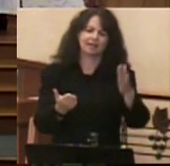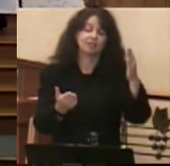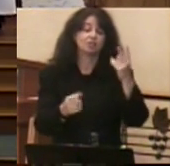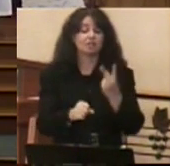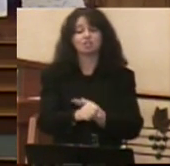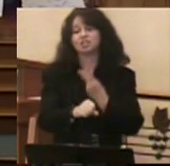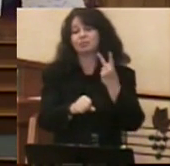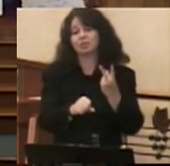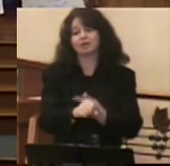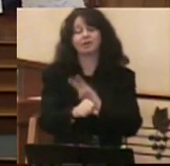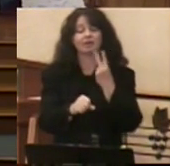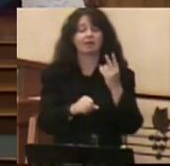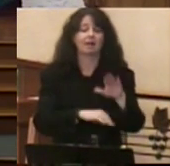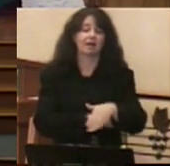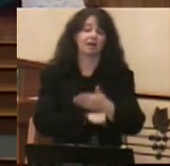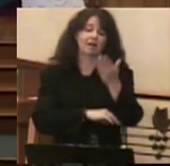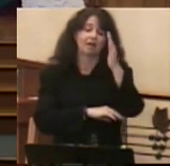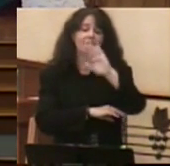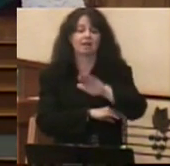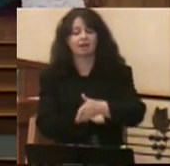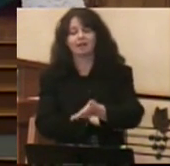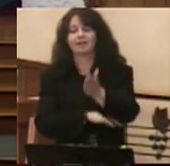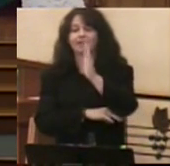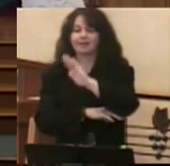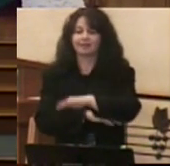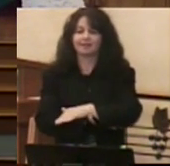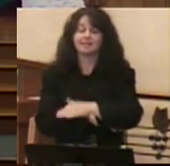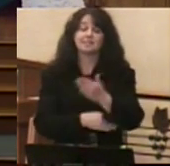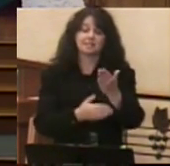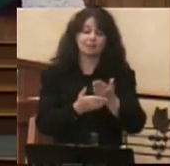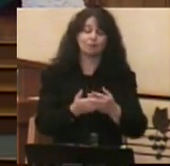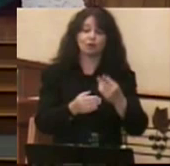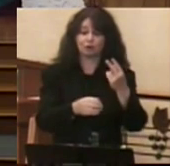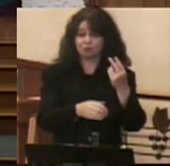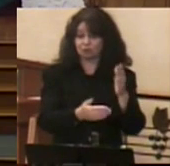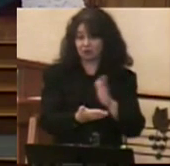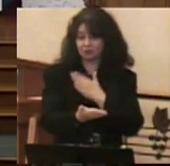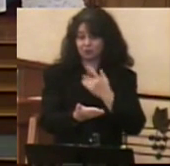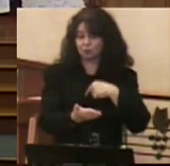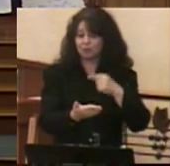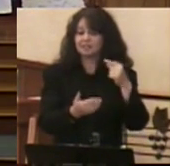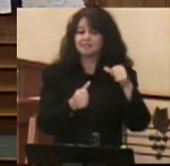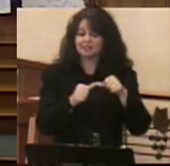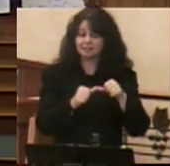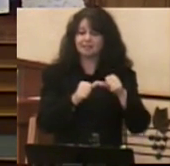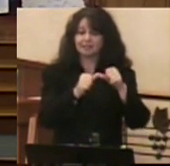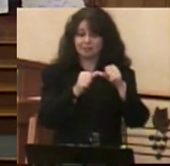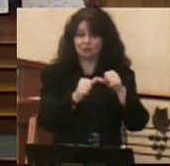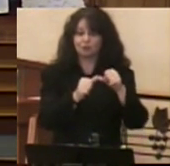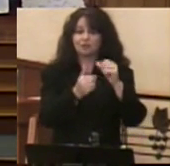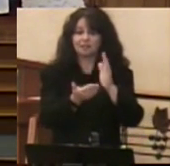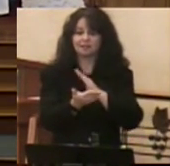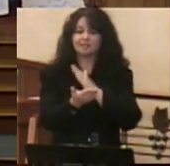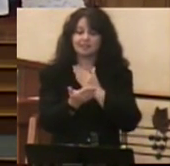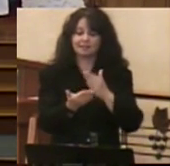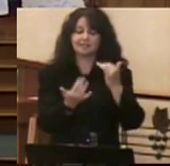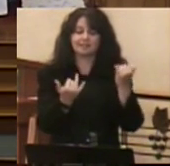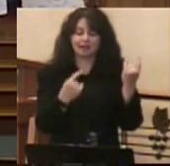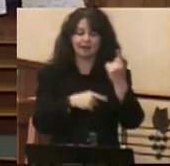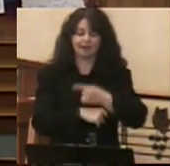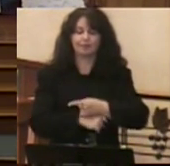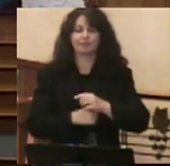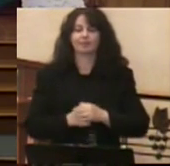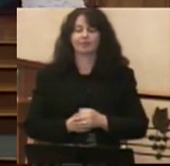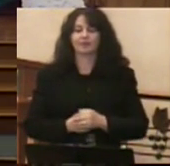of faith we continue to sing to this day. In fact, we know that King Saul, in his declining